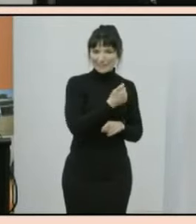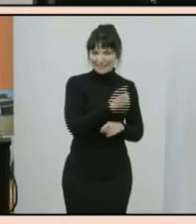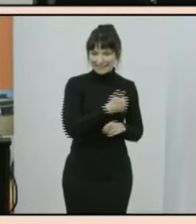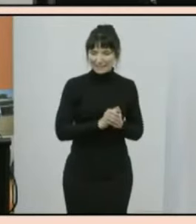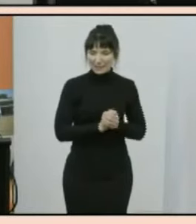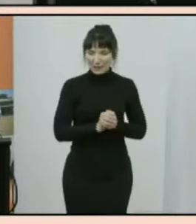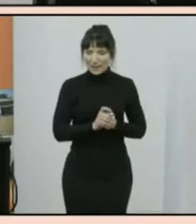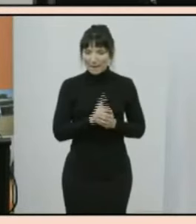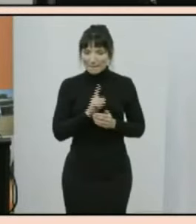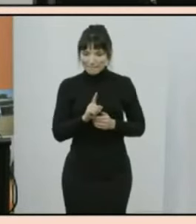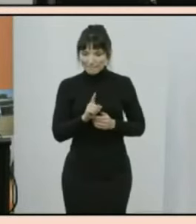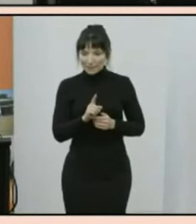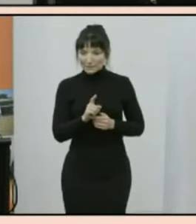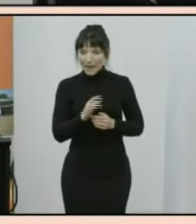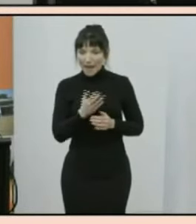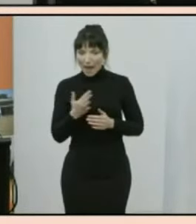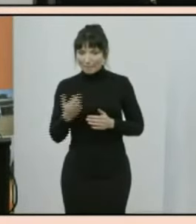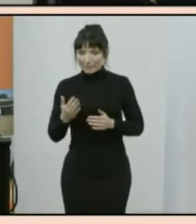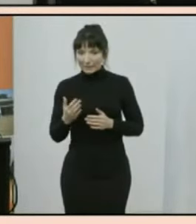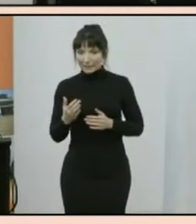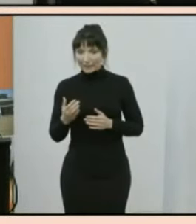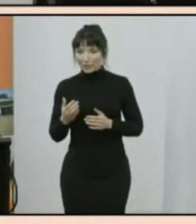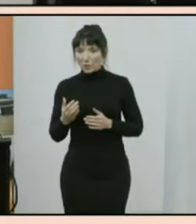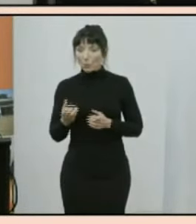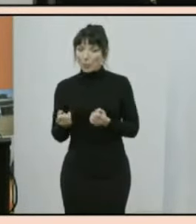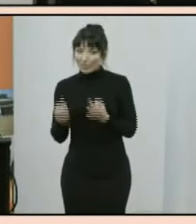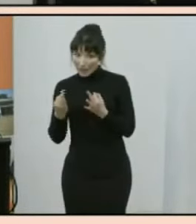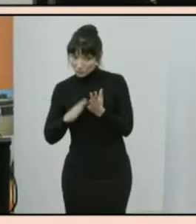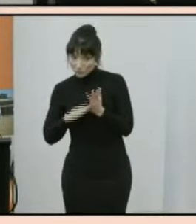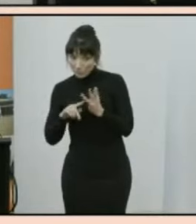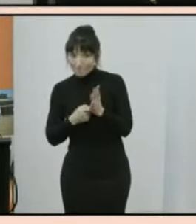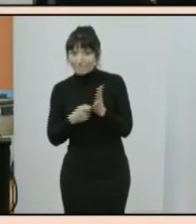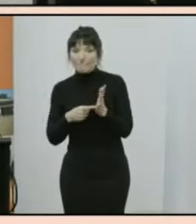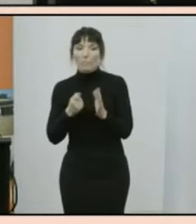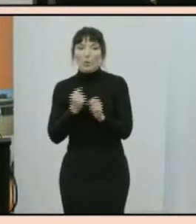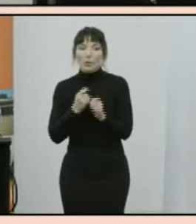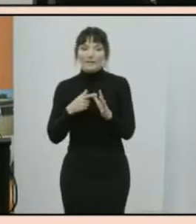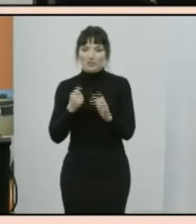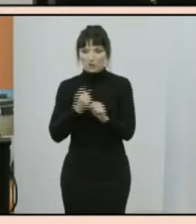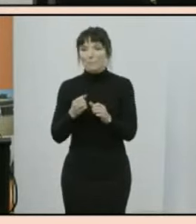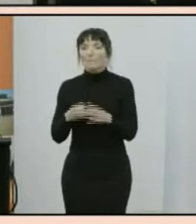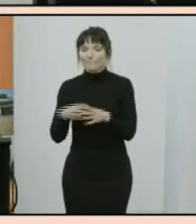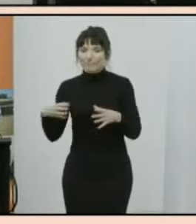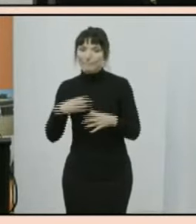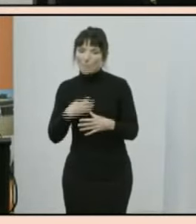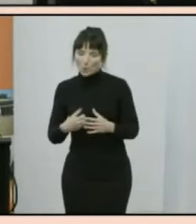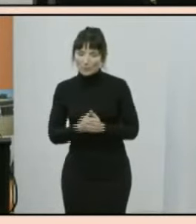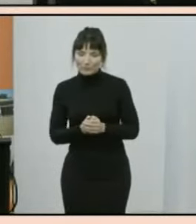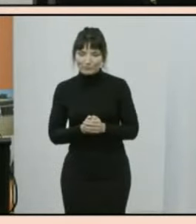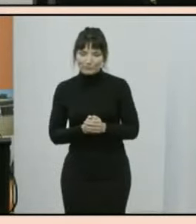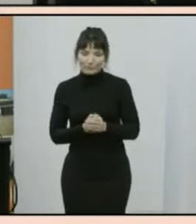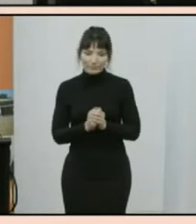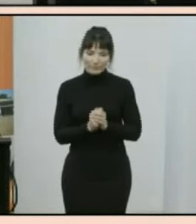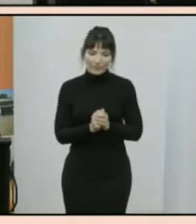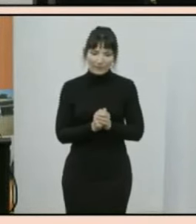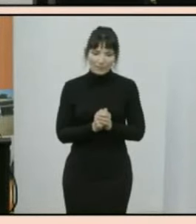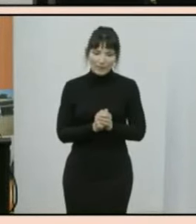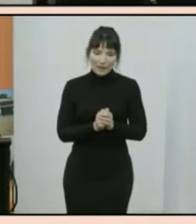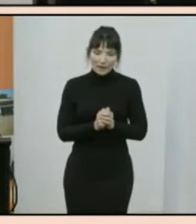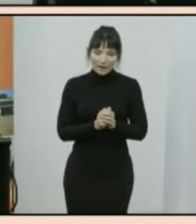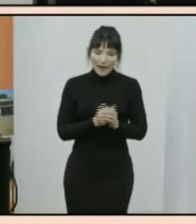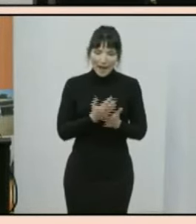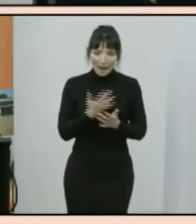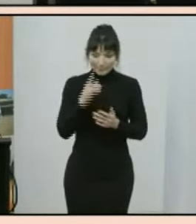a mortgage rather than outright has been growing over the last 25 years the number of homes owned outright has increased by 10 percent